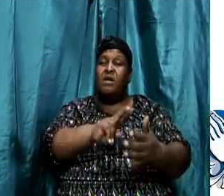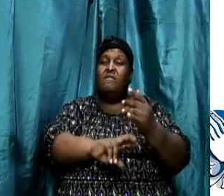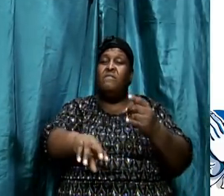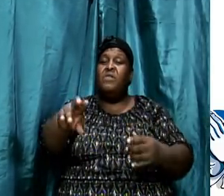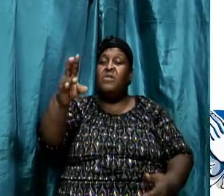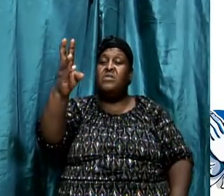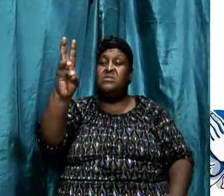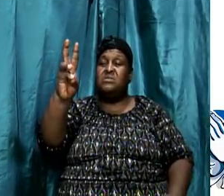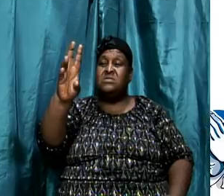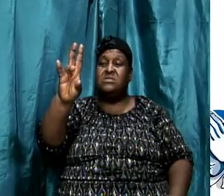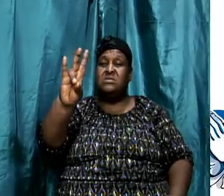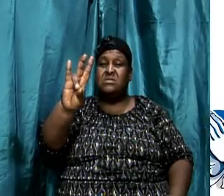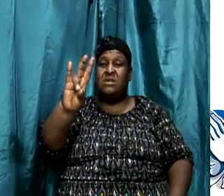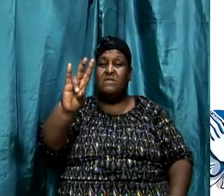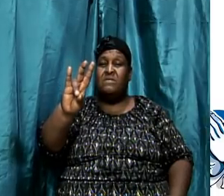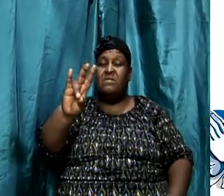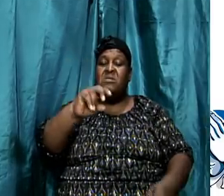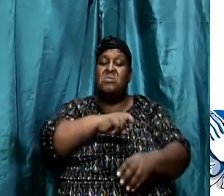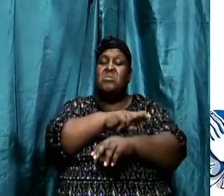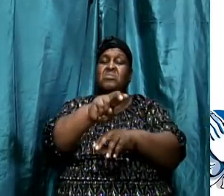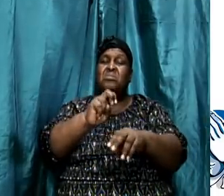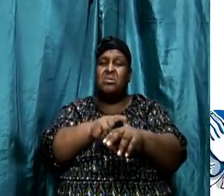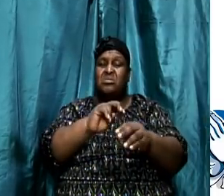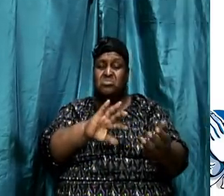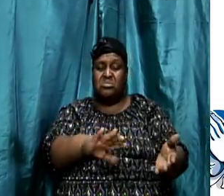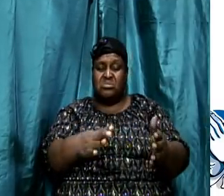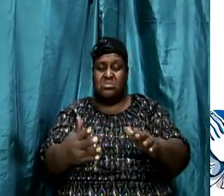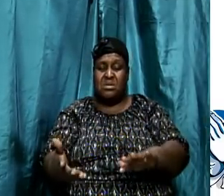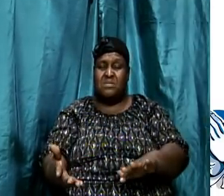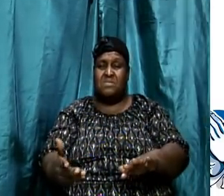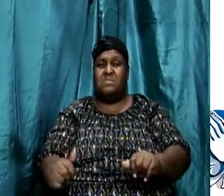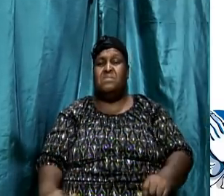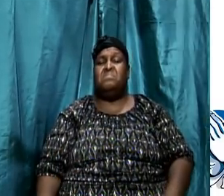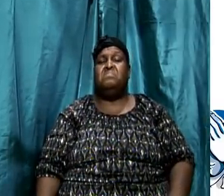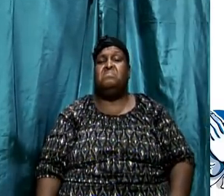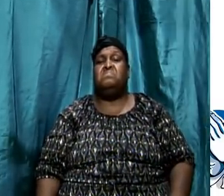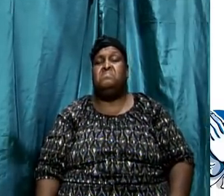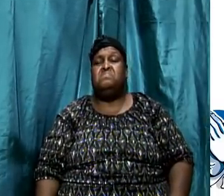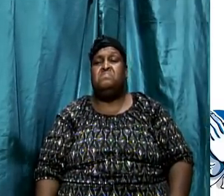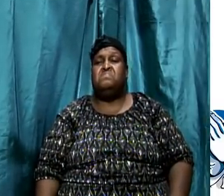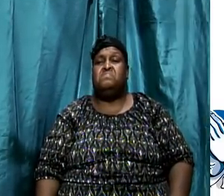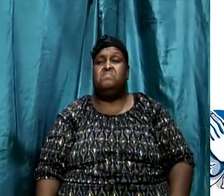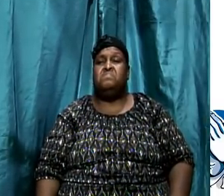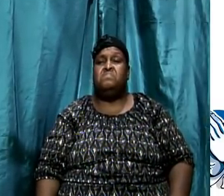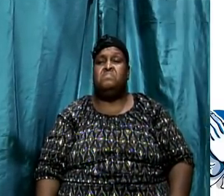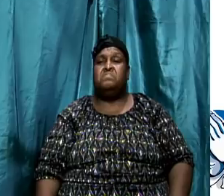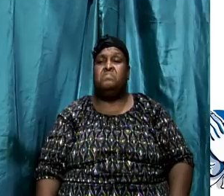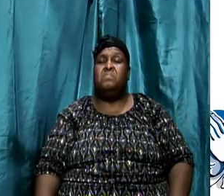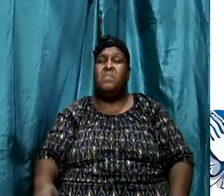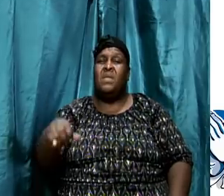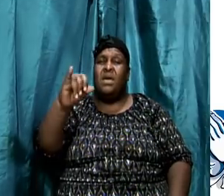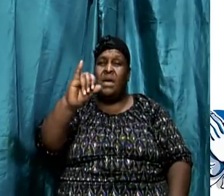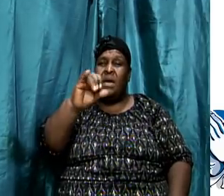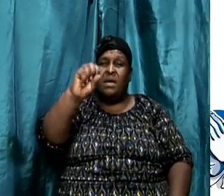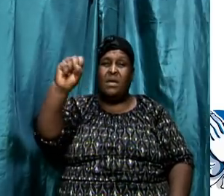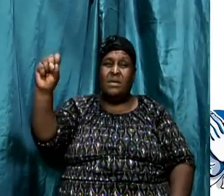it's talking about physical death. And anyway, talking about Isaac's mom.